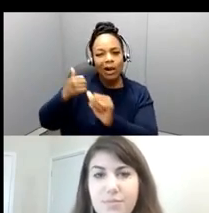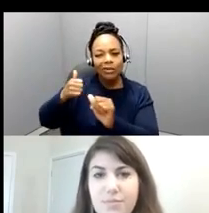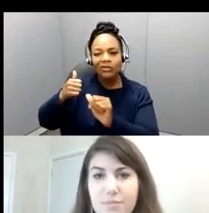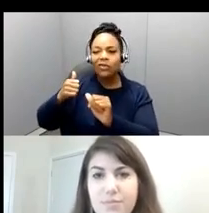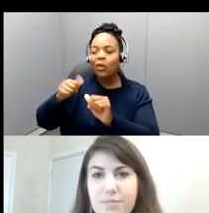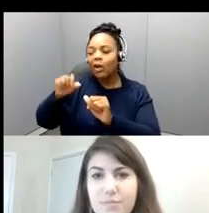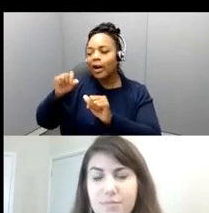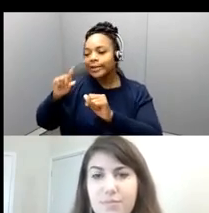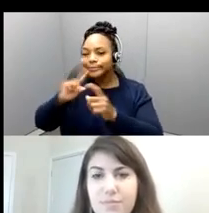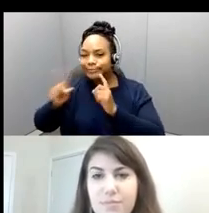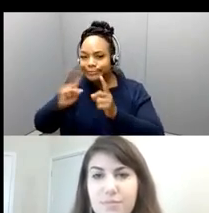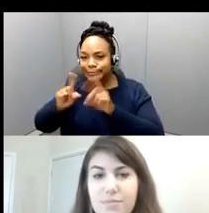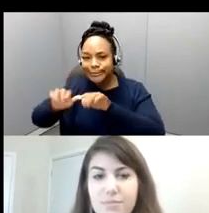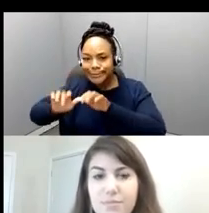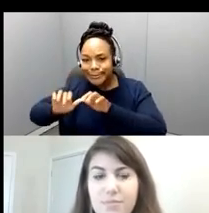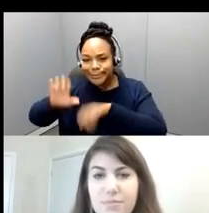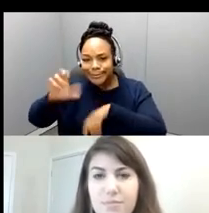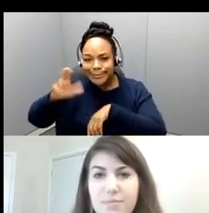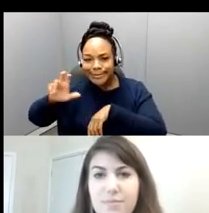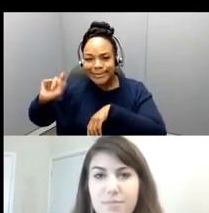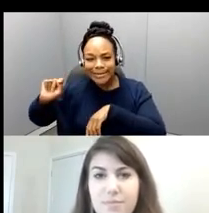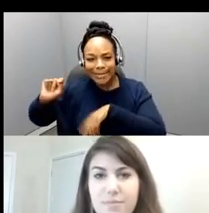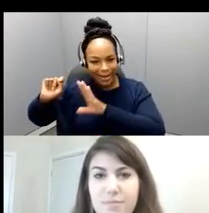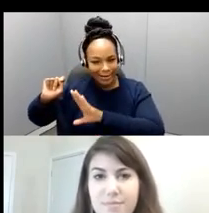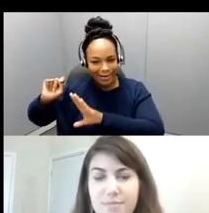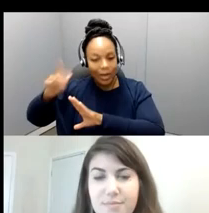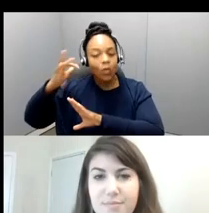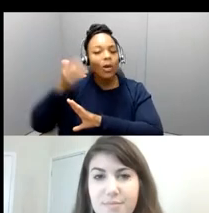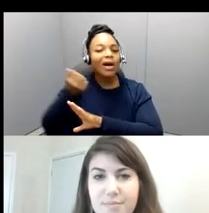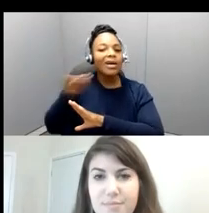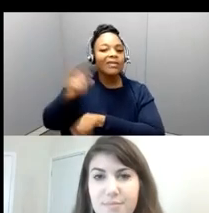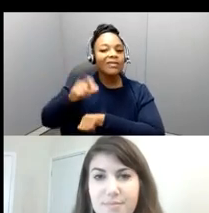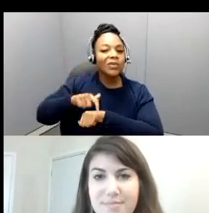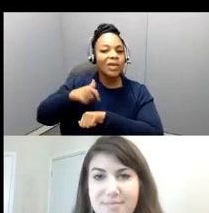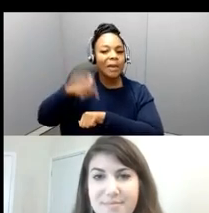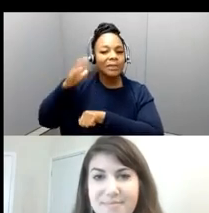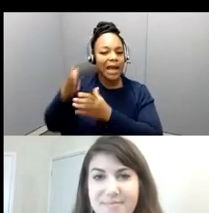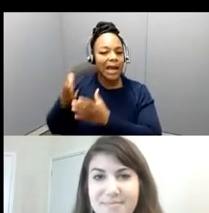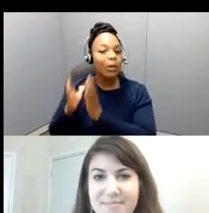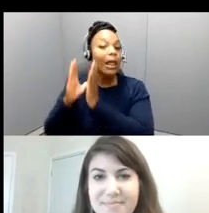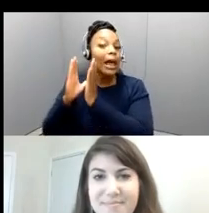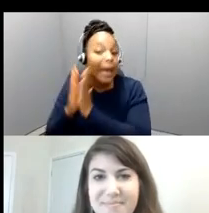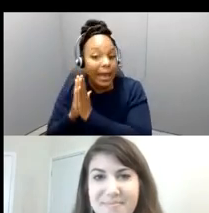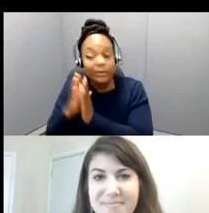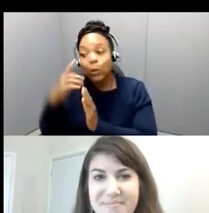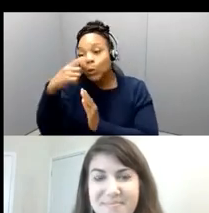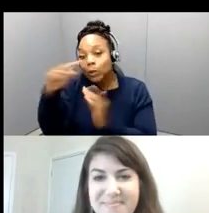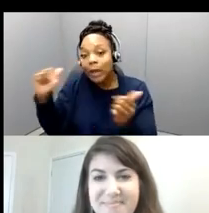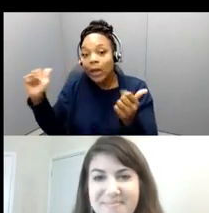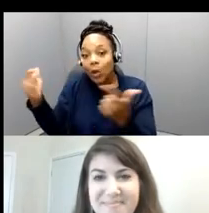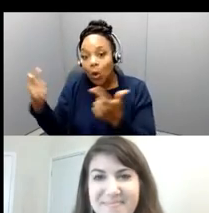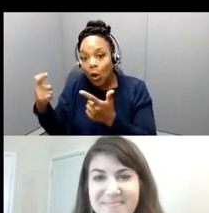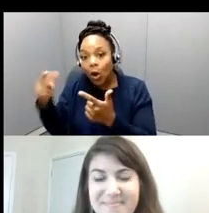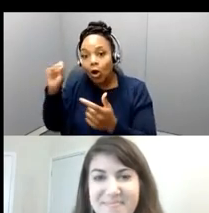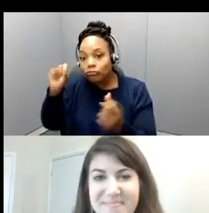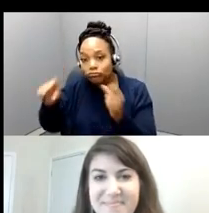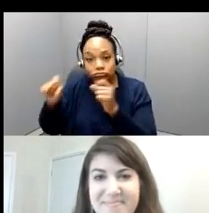actually enter something. So refrain from the sort of the idle chit chat in chat. That's how I sometimes like to put that.